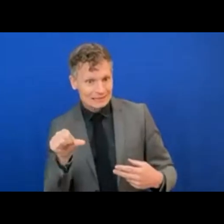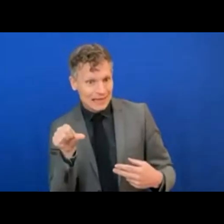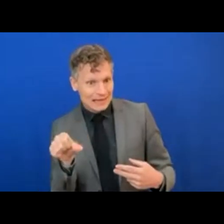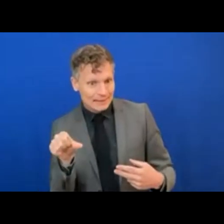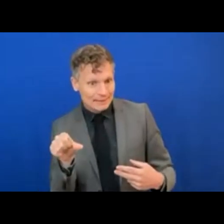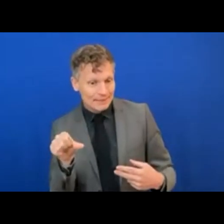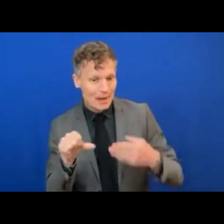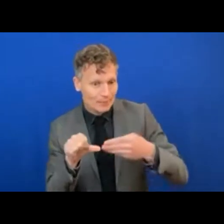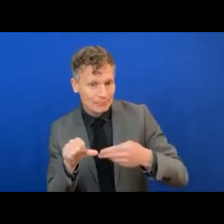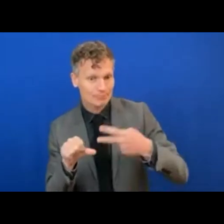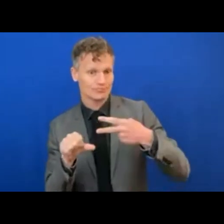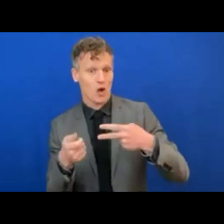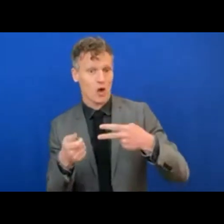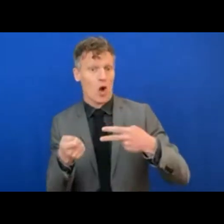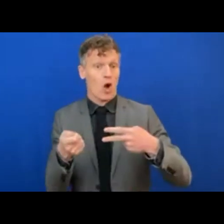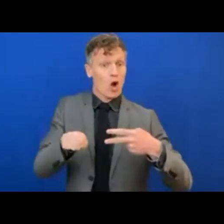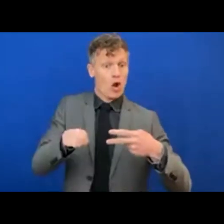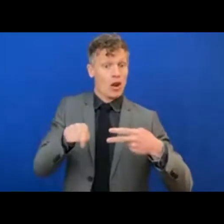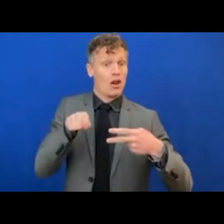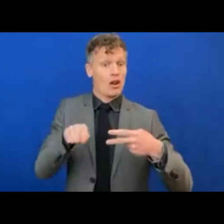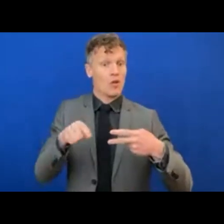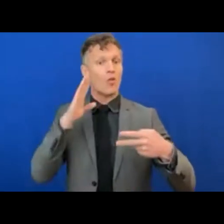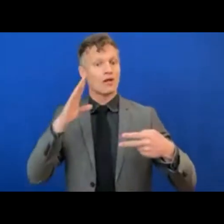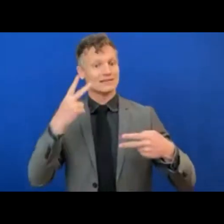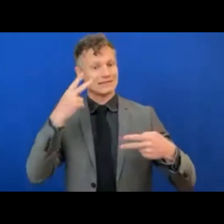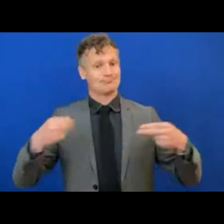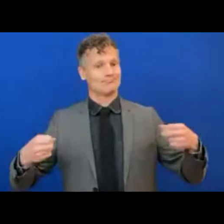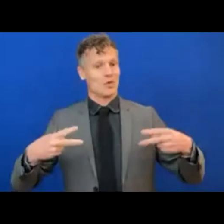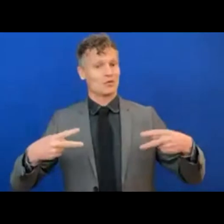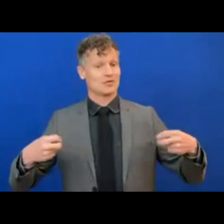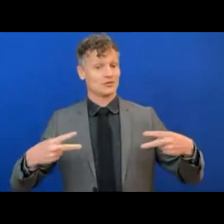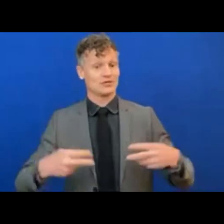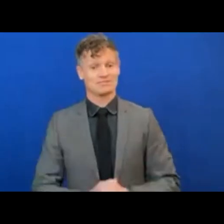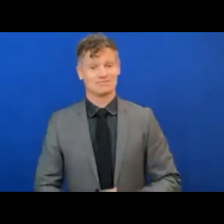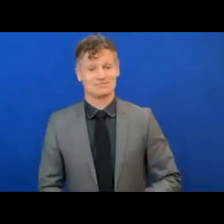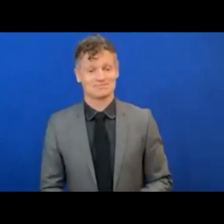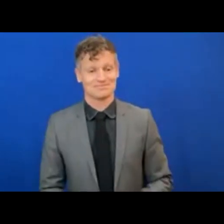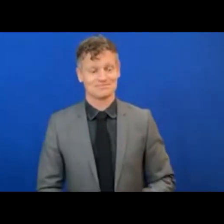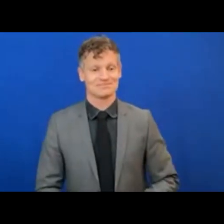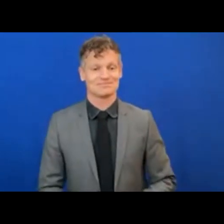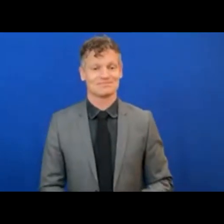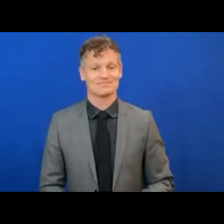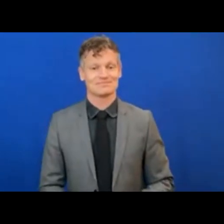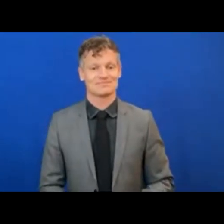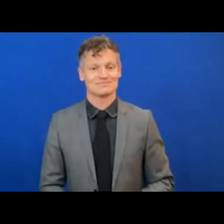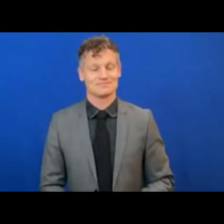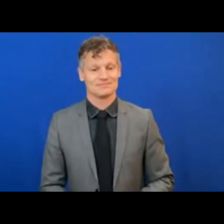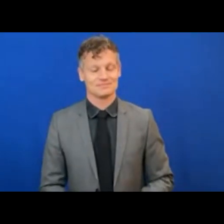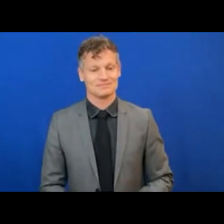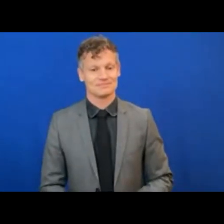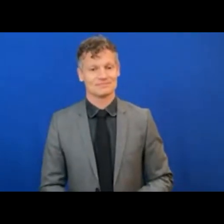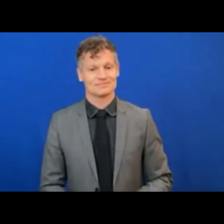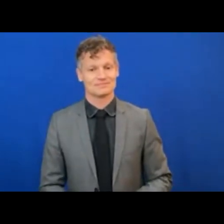bar of the Zoom interface. So you should see closed caption as an option there, and you can read